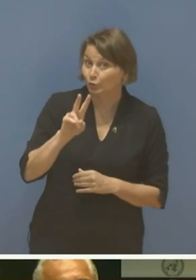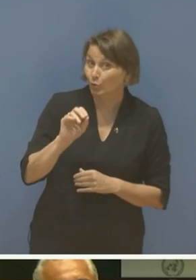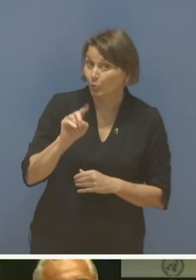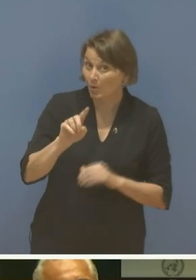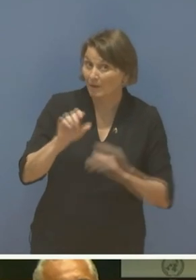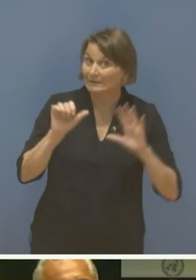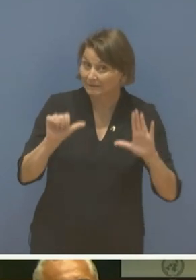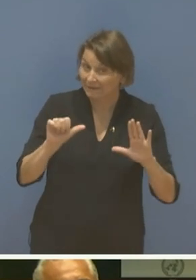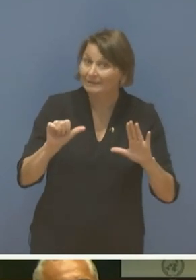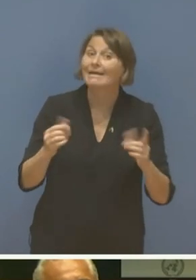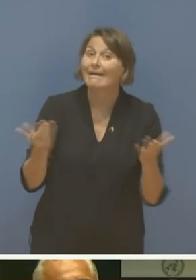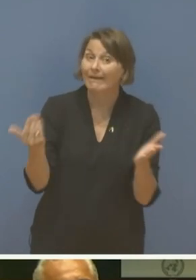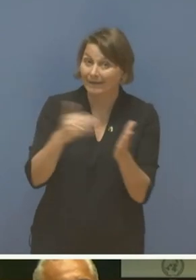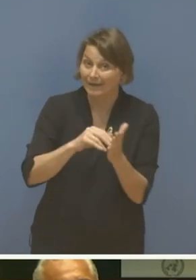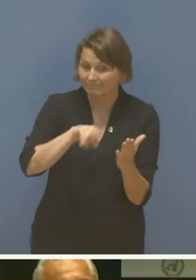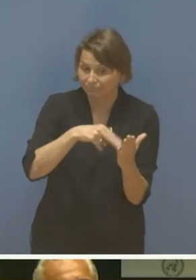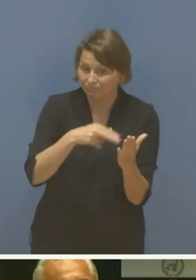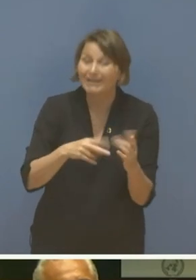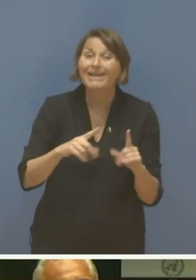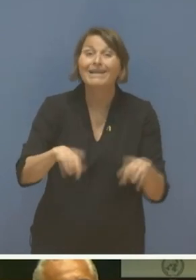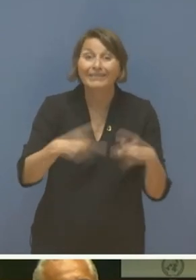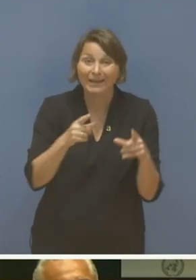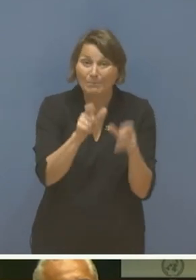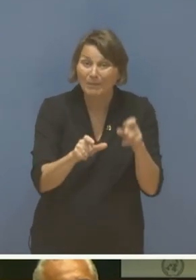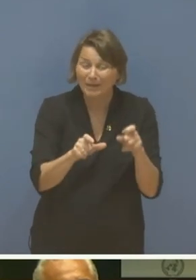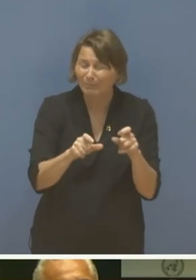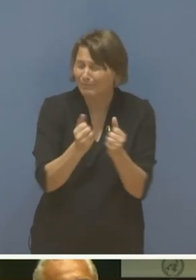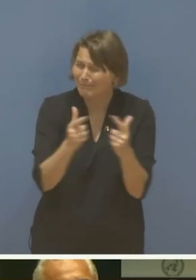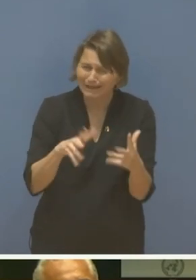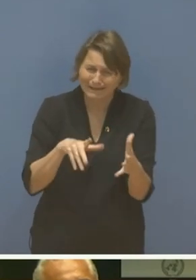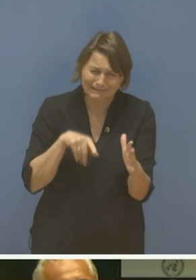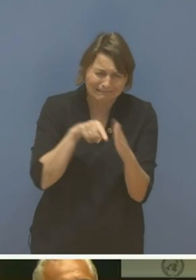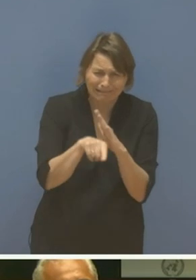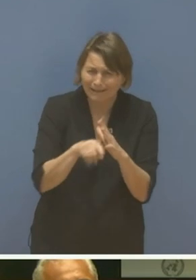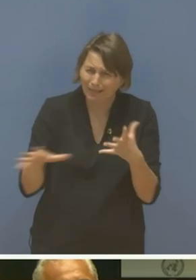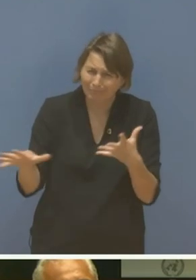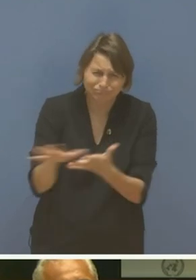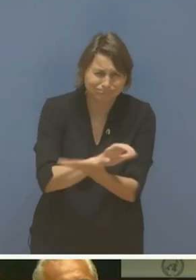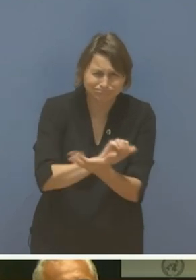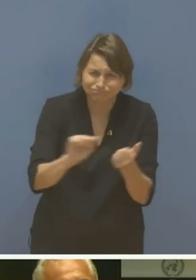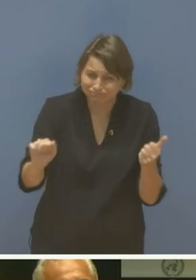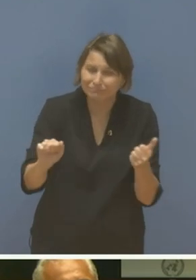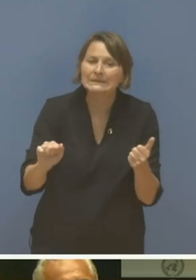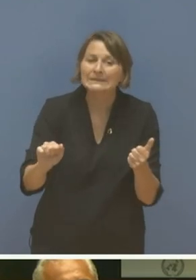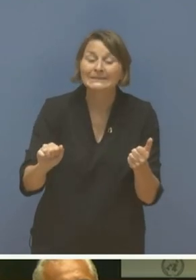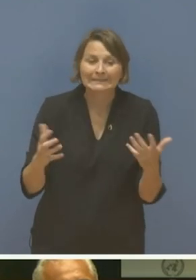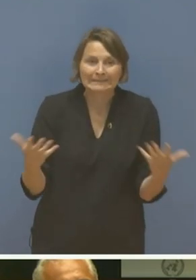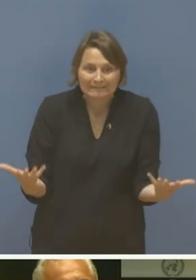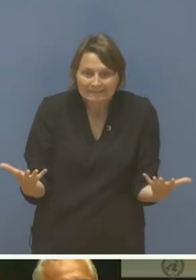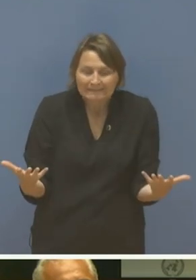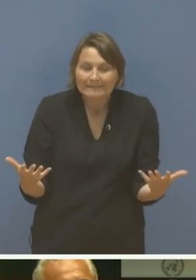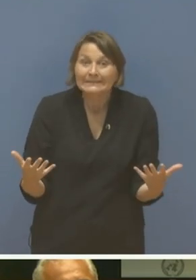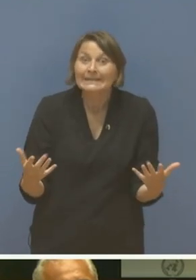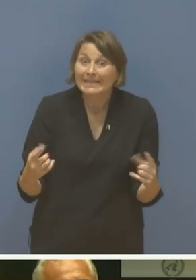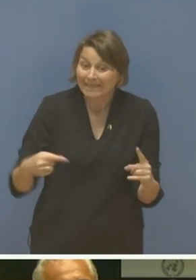Following the Armenian genocide, we have mechanisms to reconstitute our state 100 years